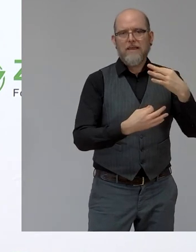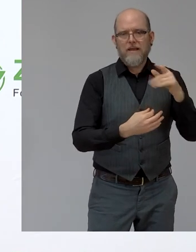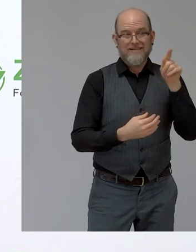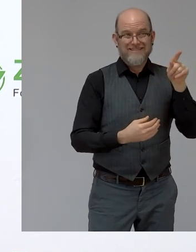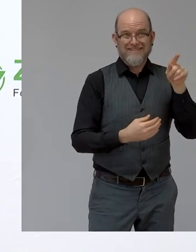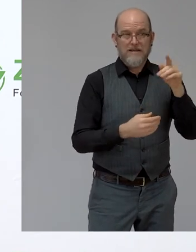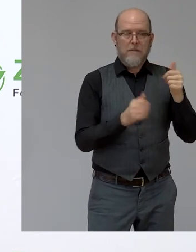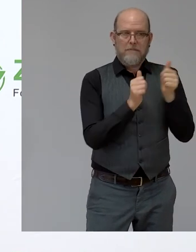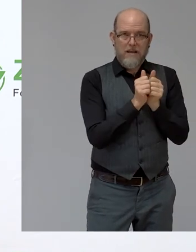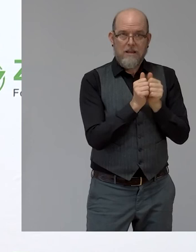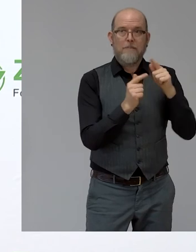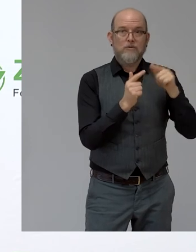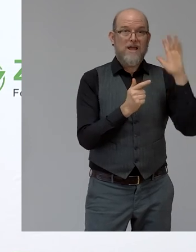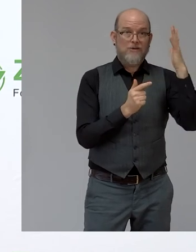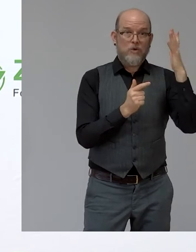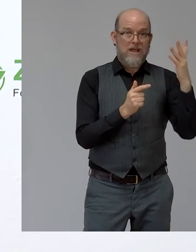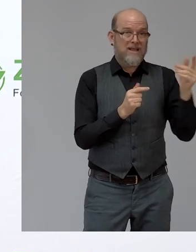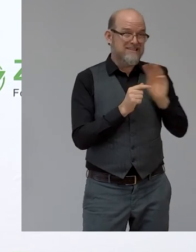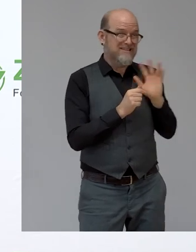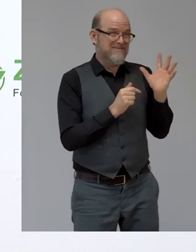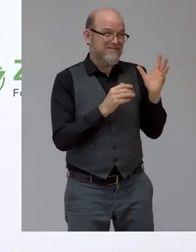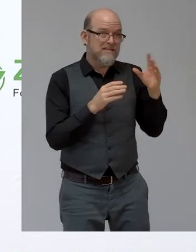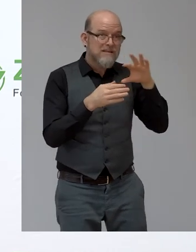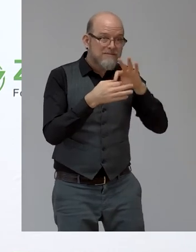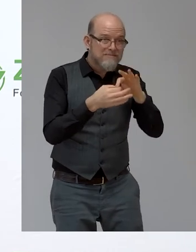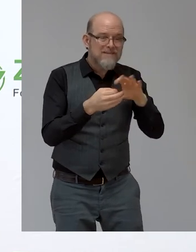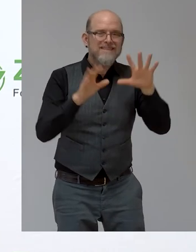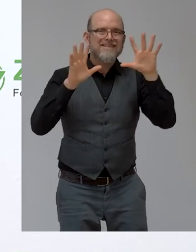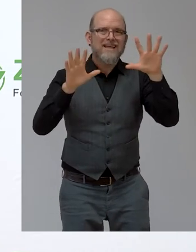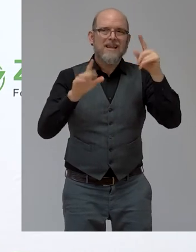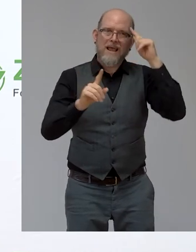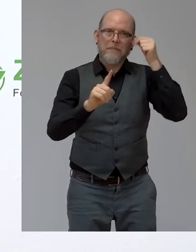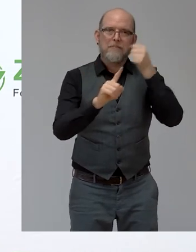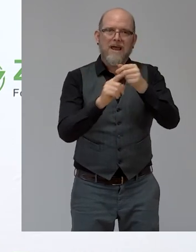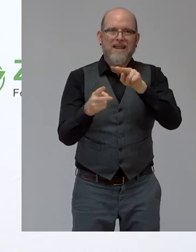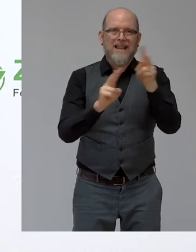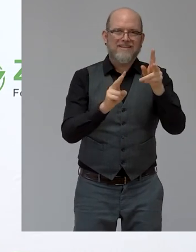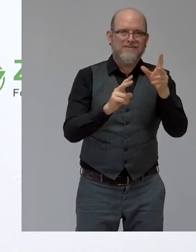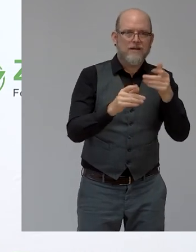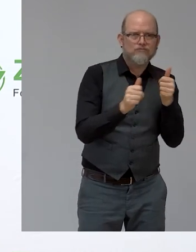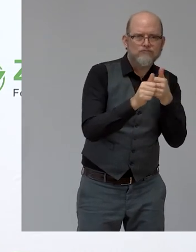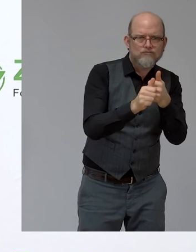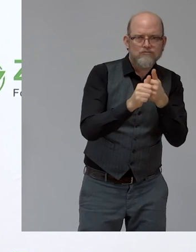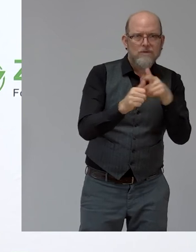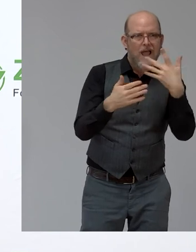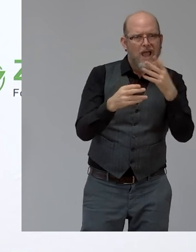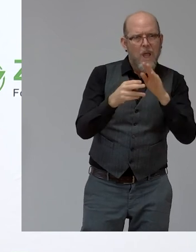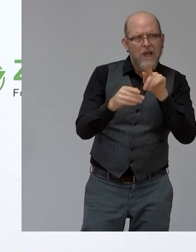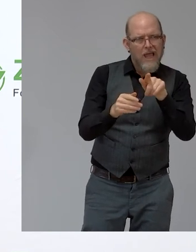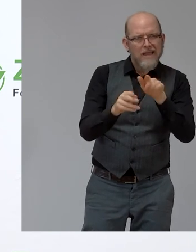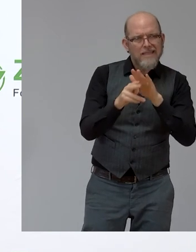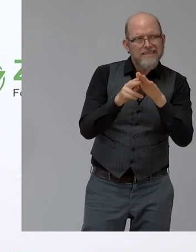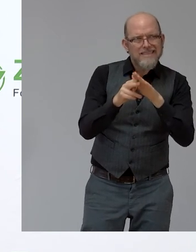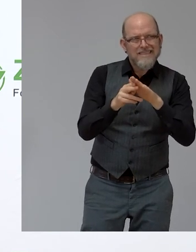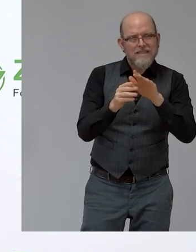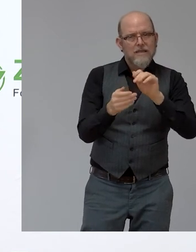and improve their storytelling and the narrative so that people who should understand this model are also understanding it